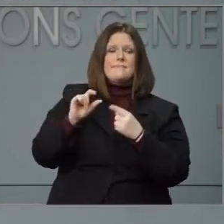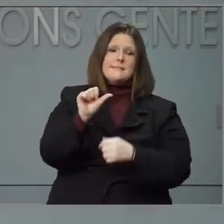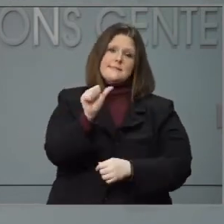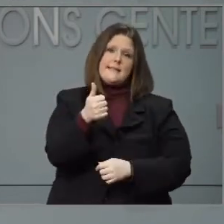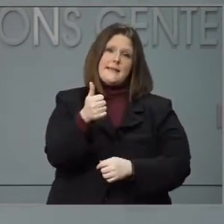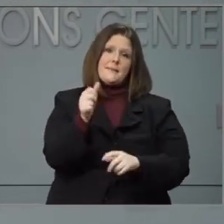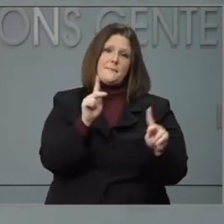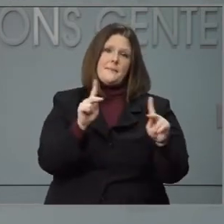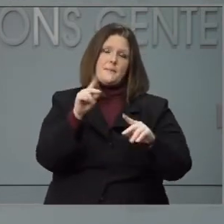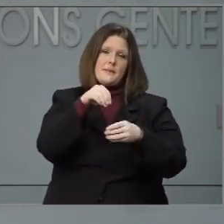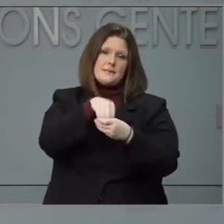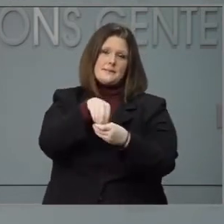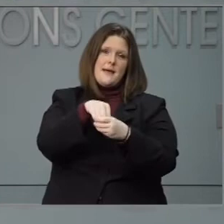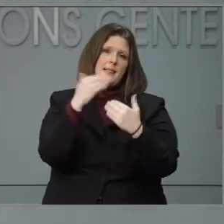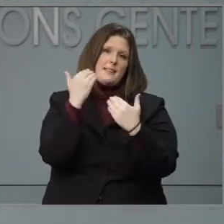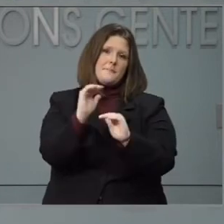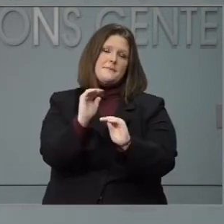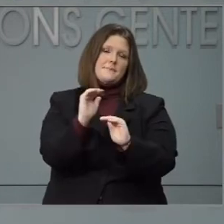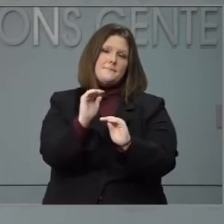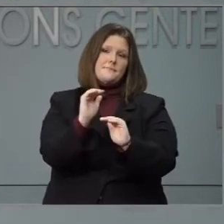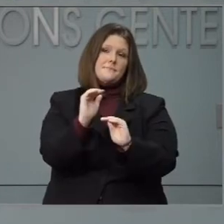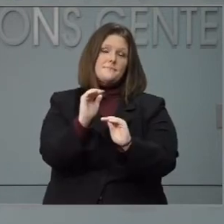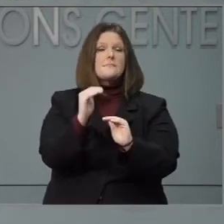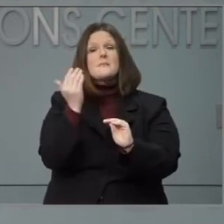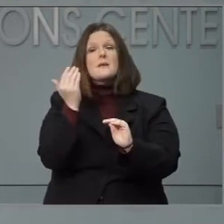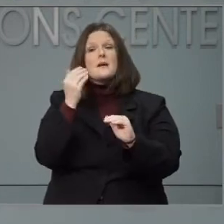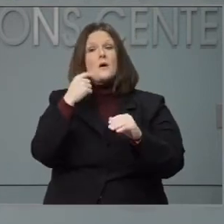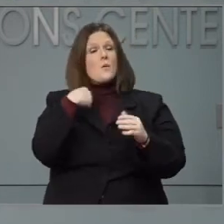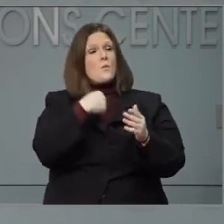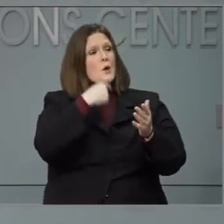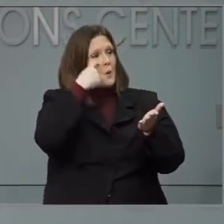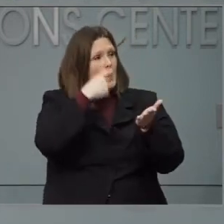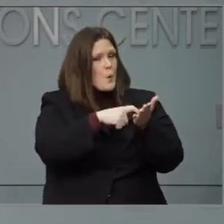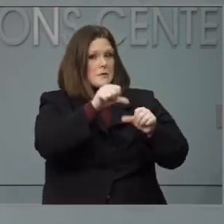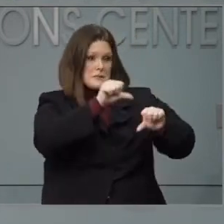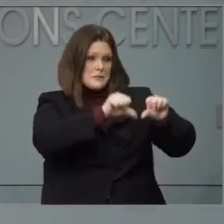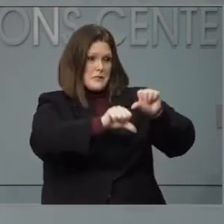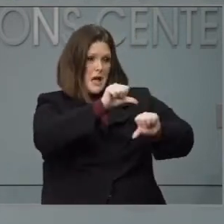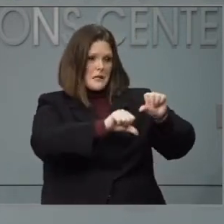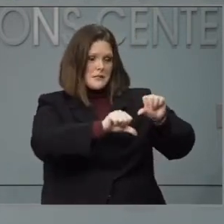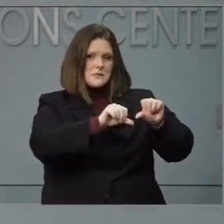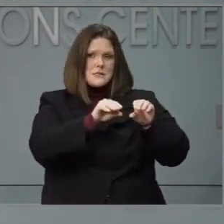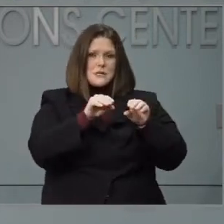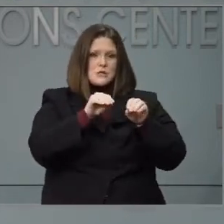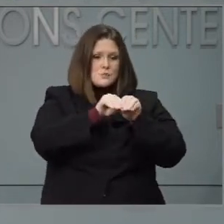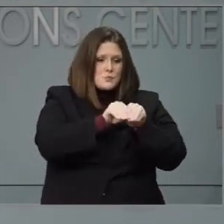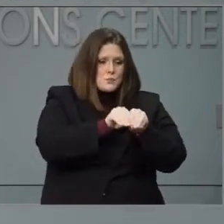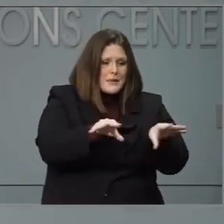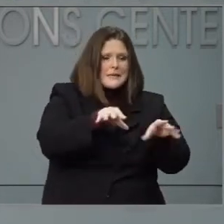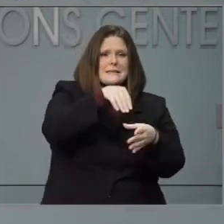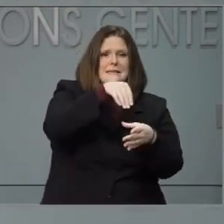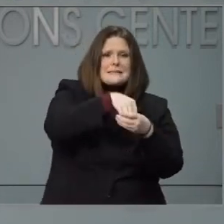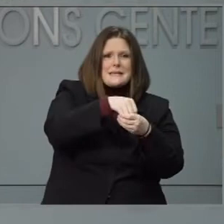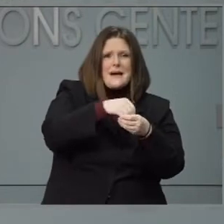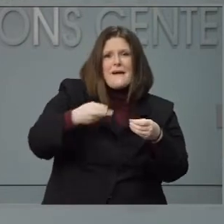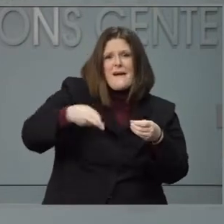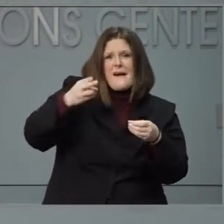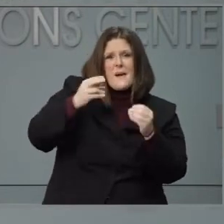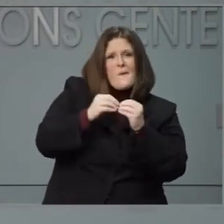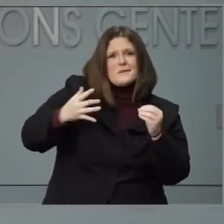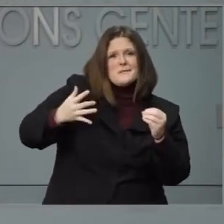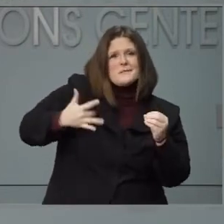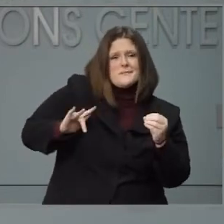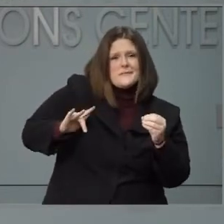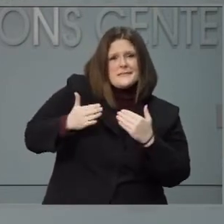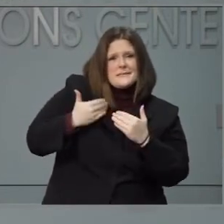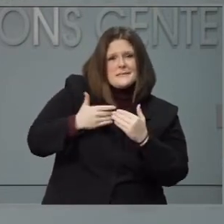The science shows that the transmission of this virus is much greater indoors and the more people who are